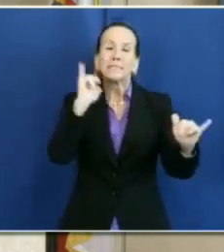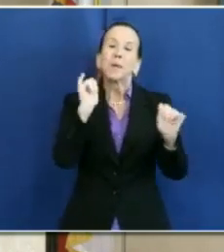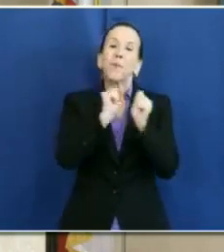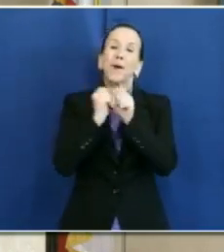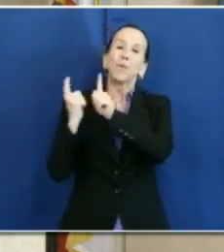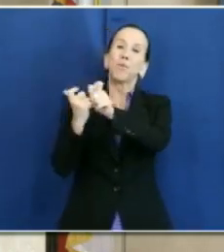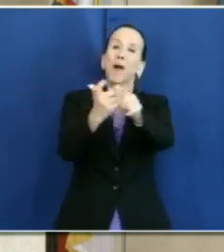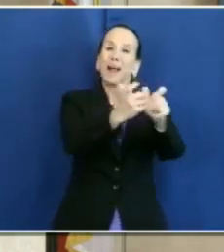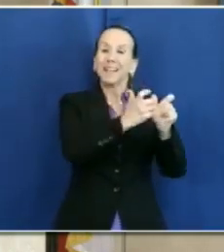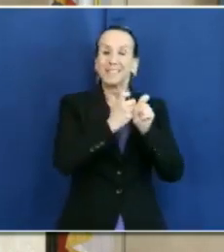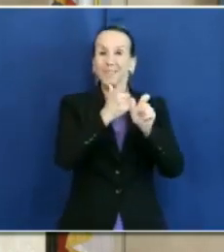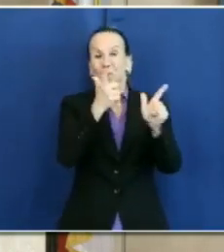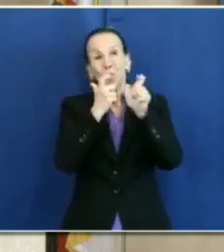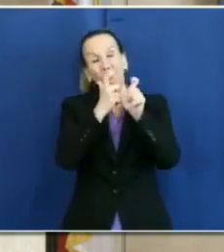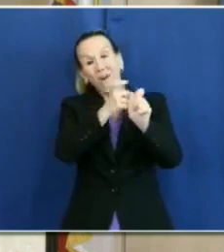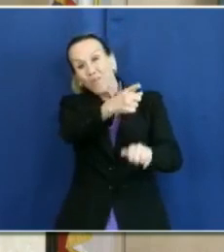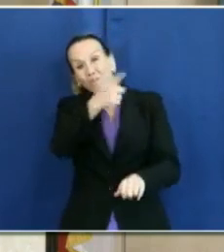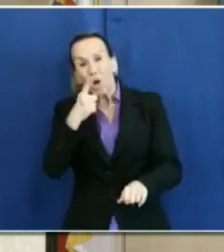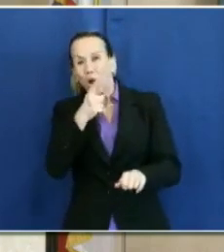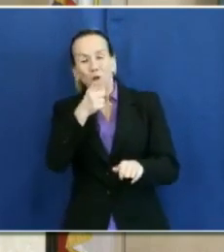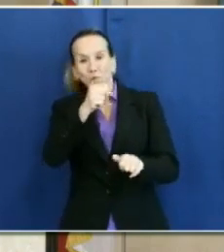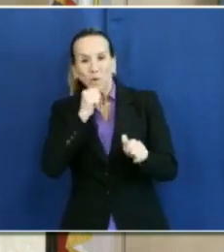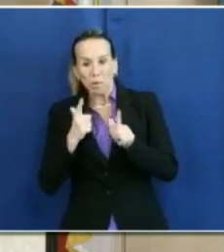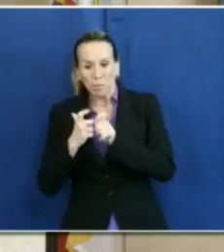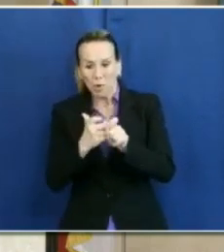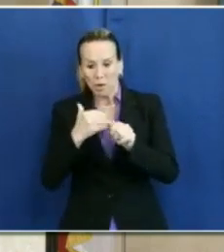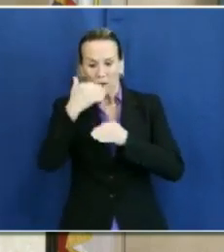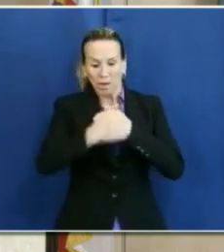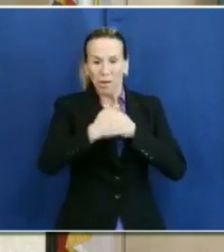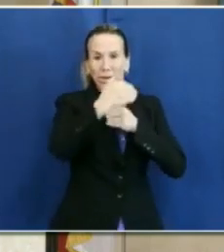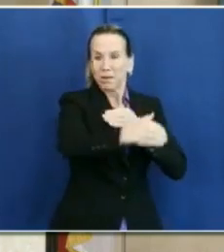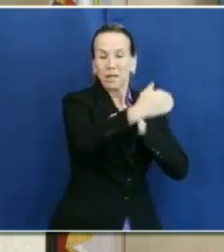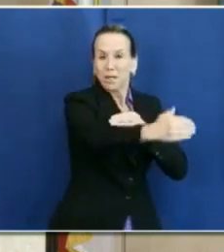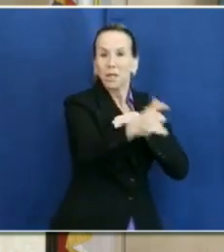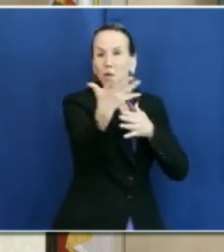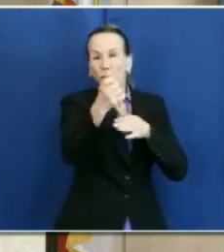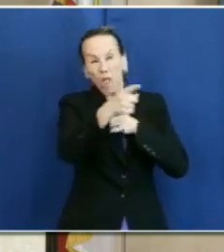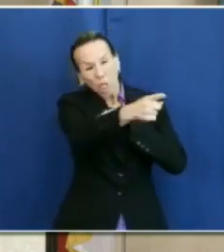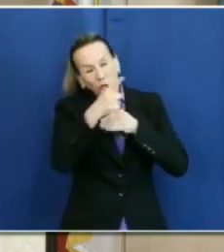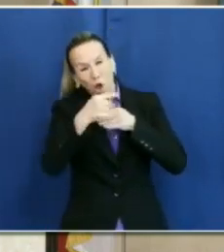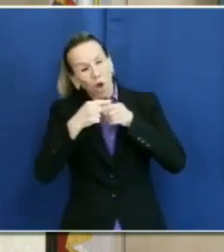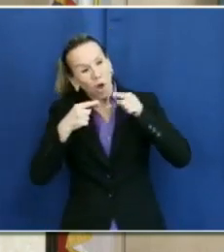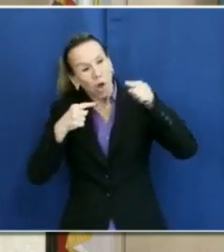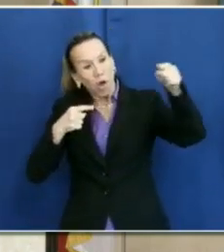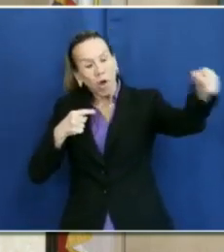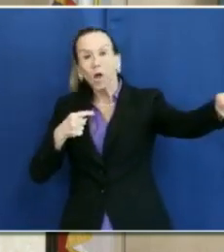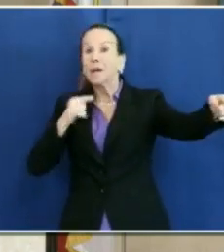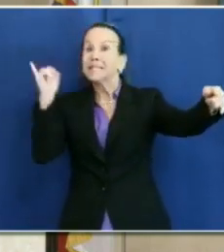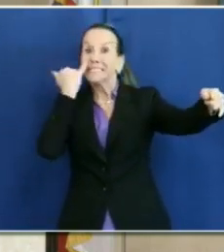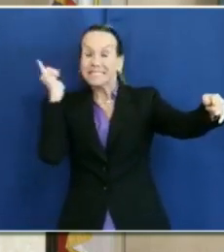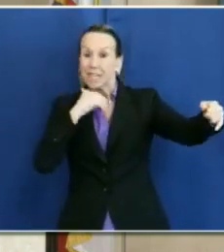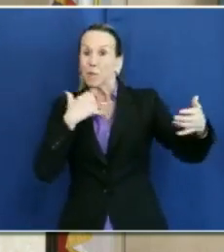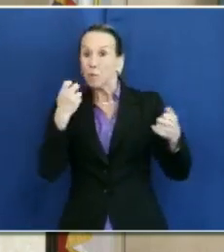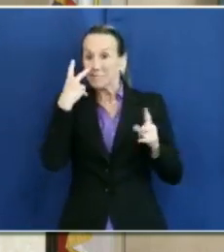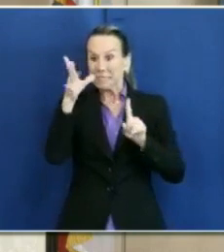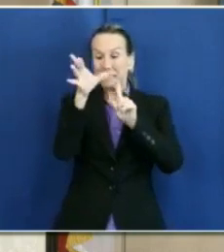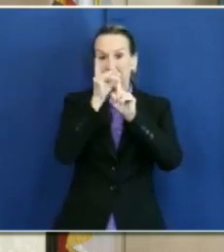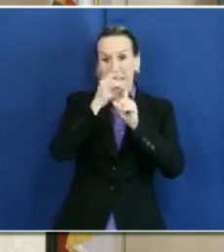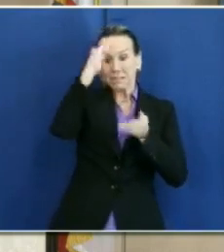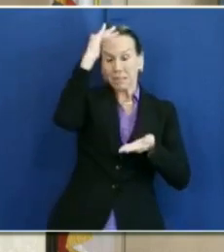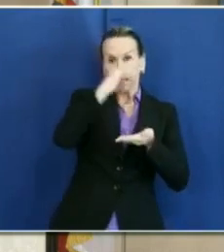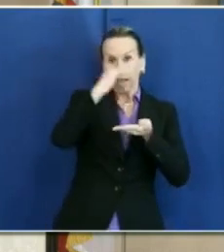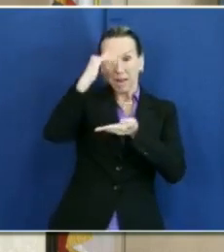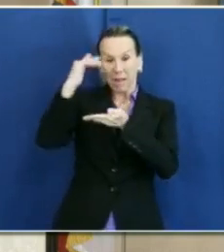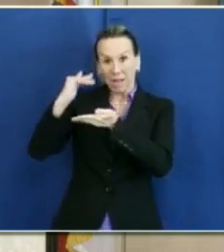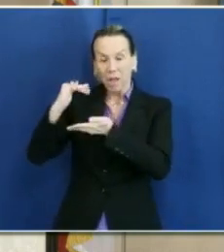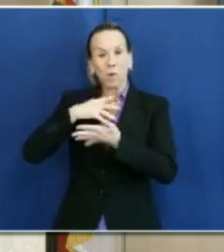continue to do the things that we did to get our case count down and to keep them down, to make sure that, again, we don't want to go back on the